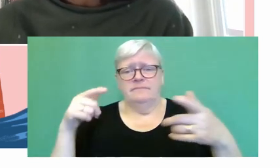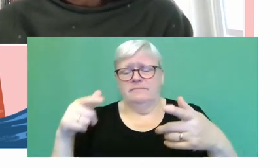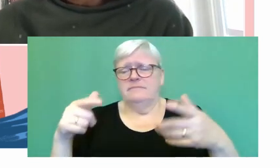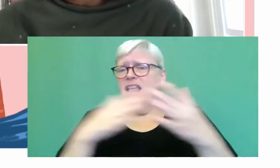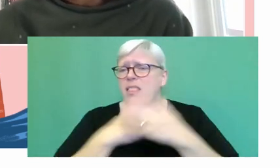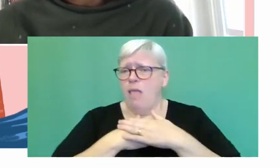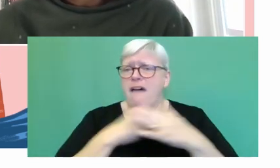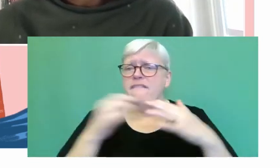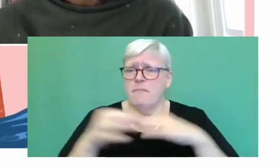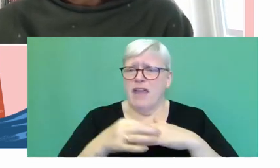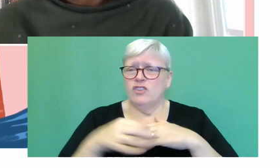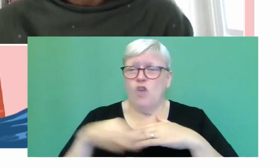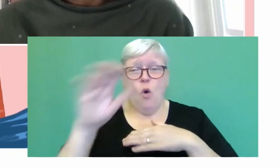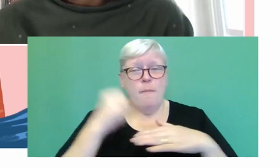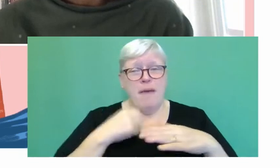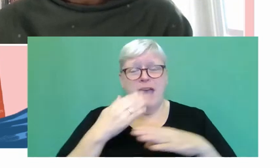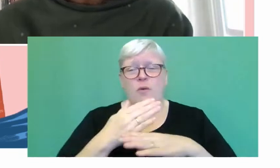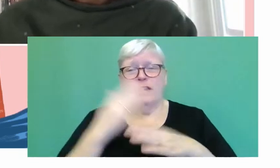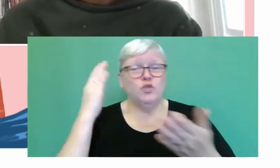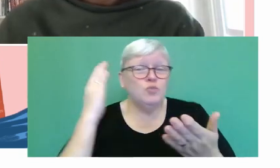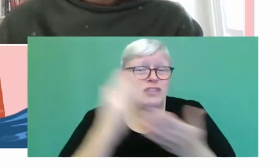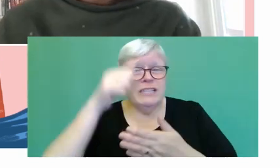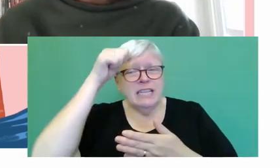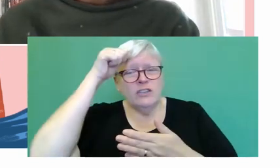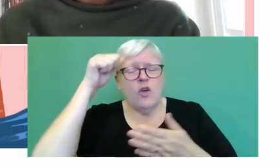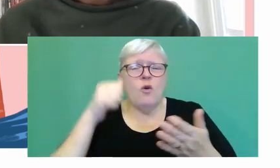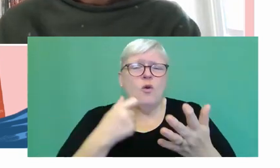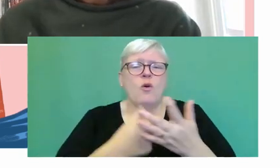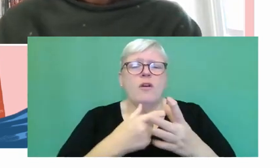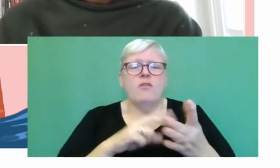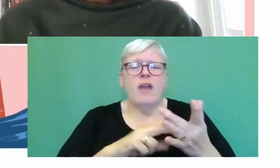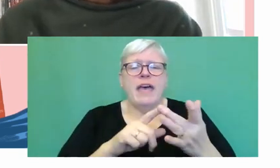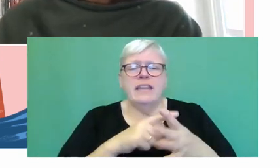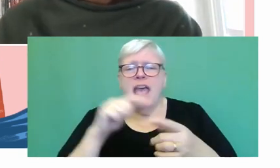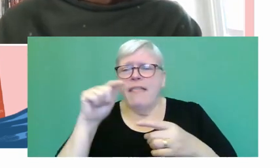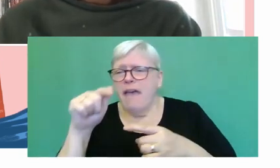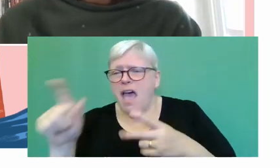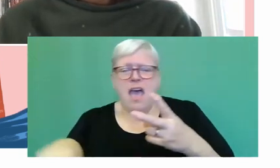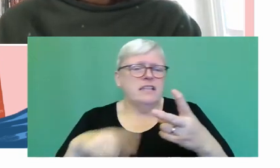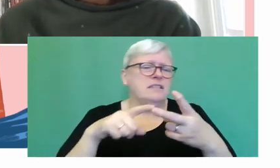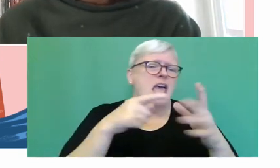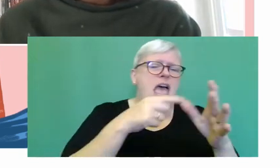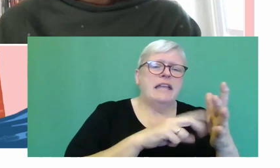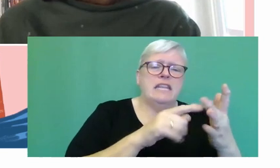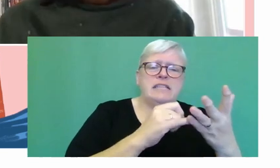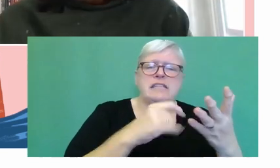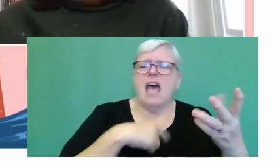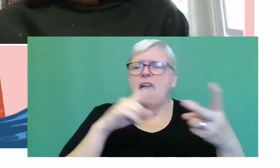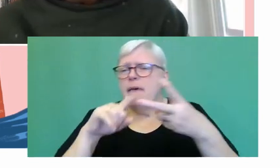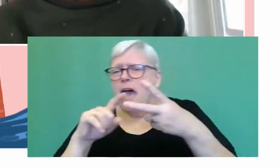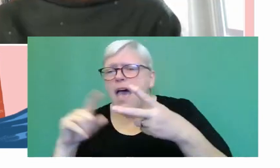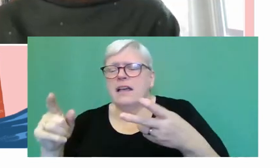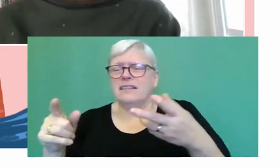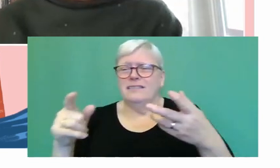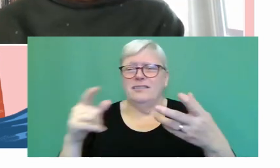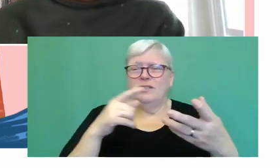do we really know that Rania is this, and that Anissa is that? Well, we don't actually, until we get to know them fully. And I think